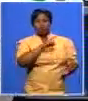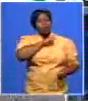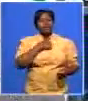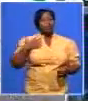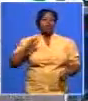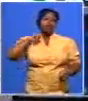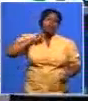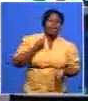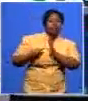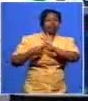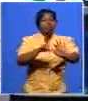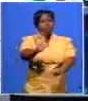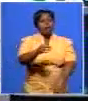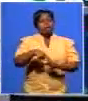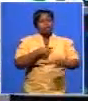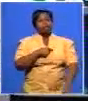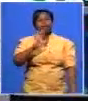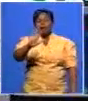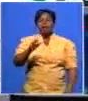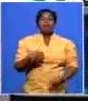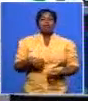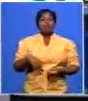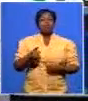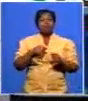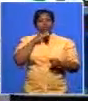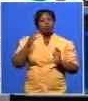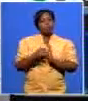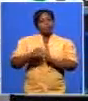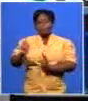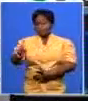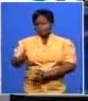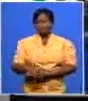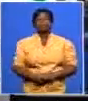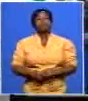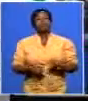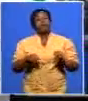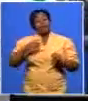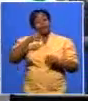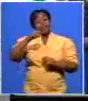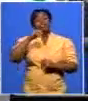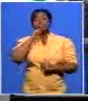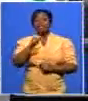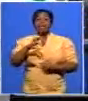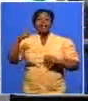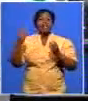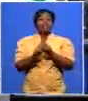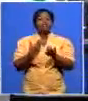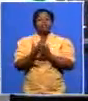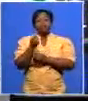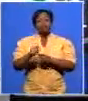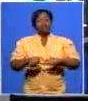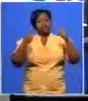on the internet you're certain that i should please allow it just to finish that that's the whole point helen you were saying about what you could do differently particularly